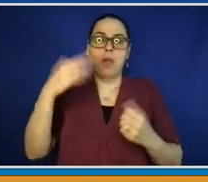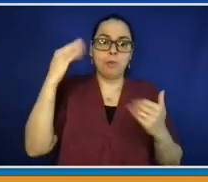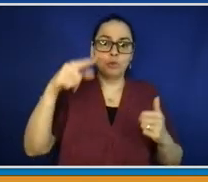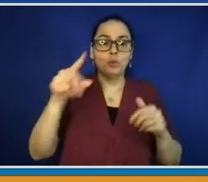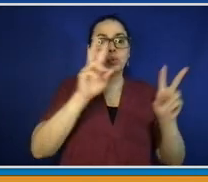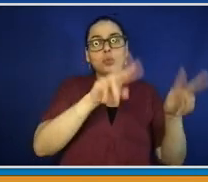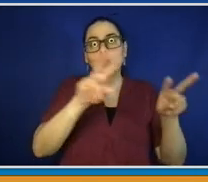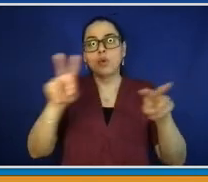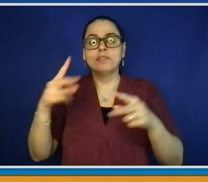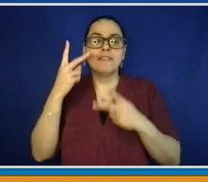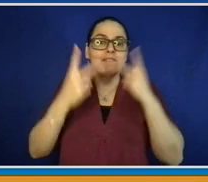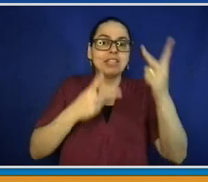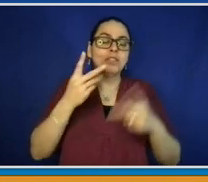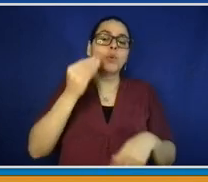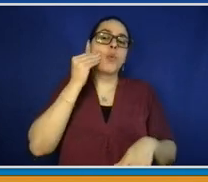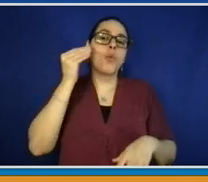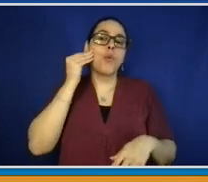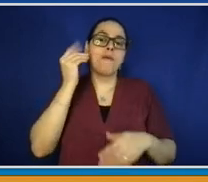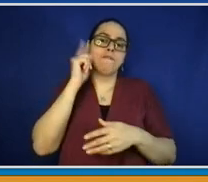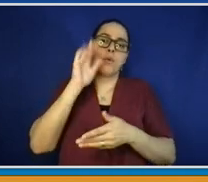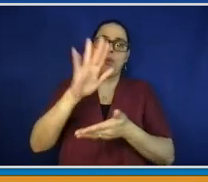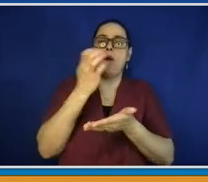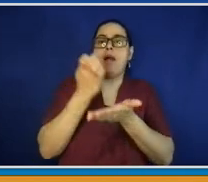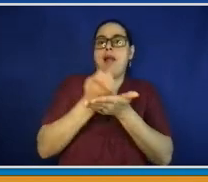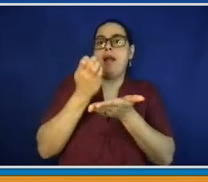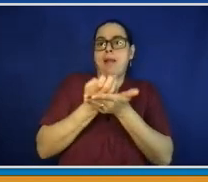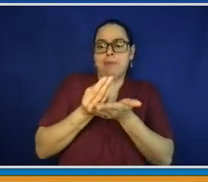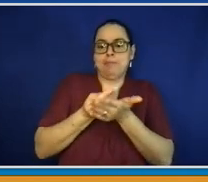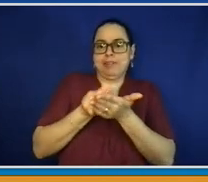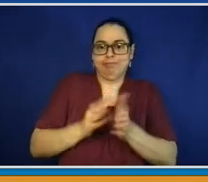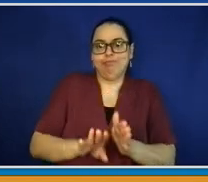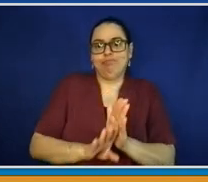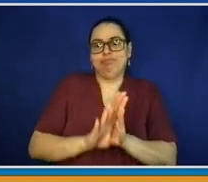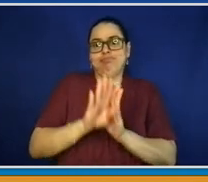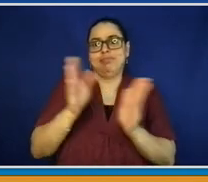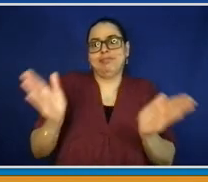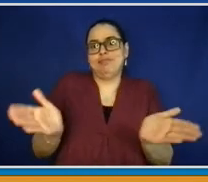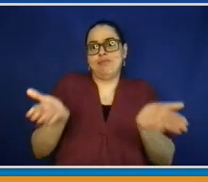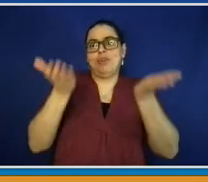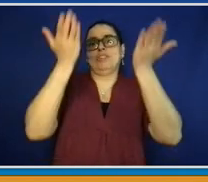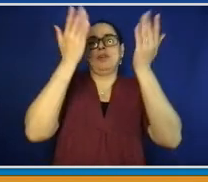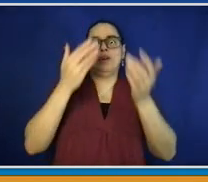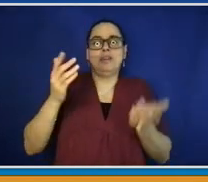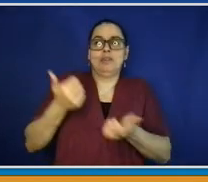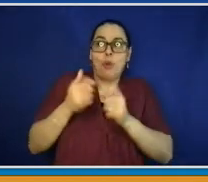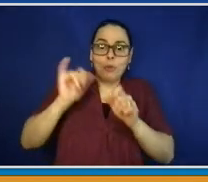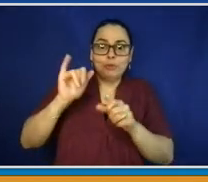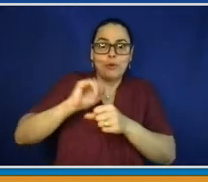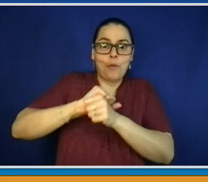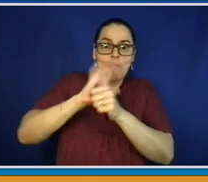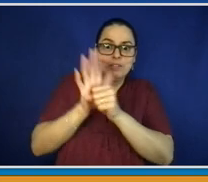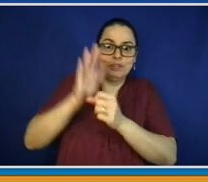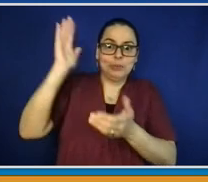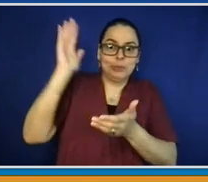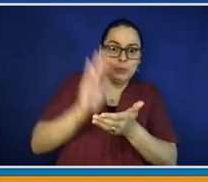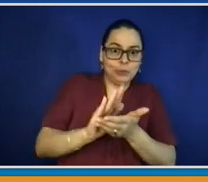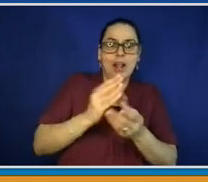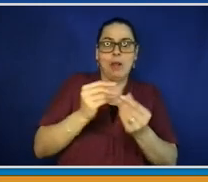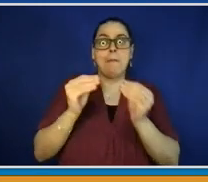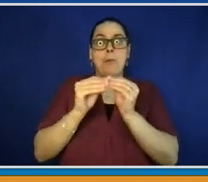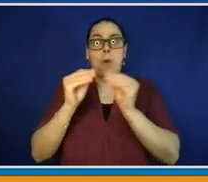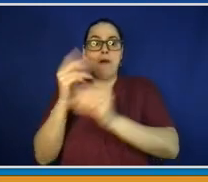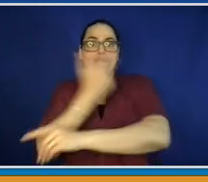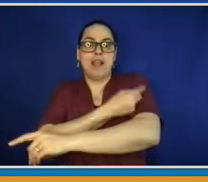We hope that the decrease in infection, the increase in vaccinations makes us more able to interact in the society. We are given